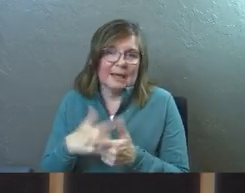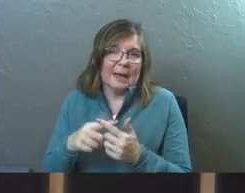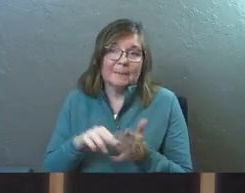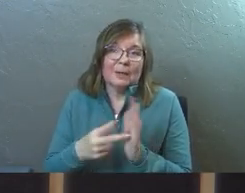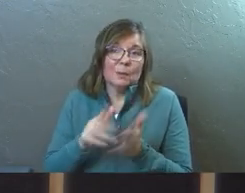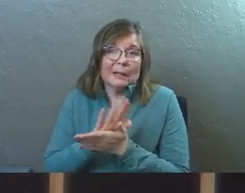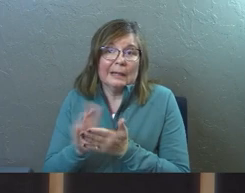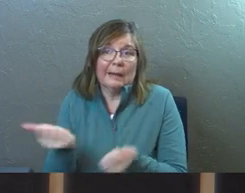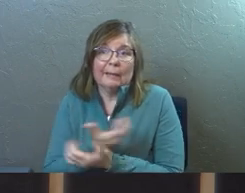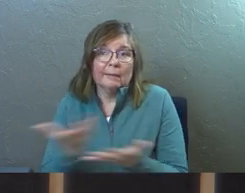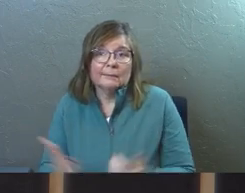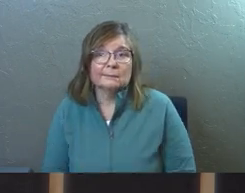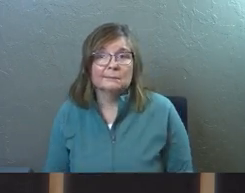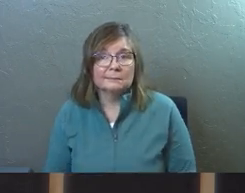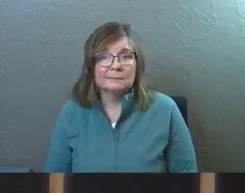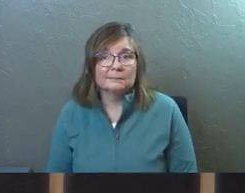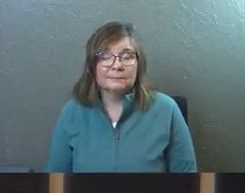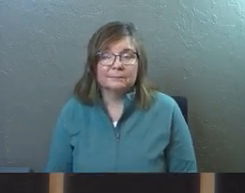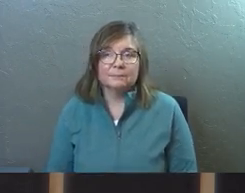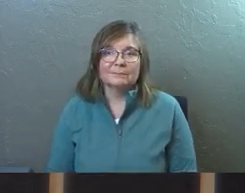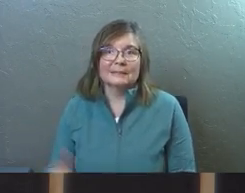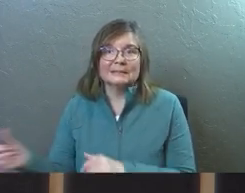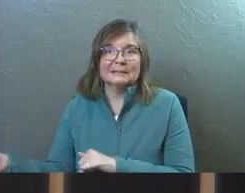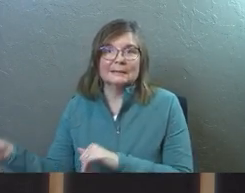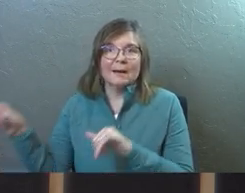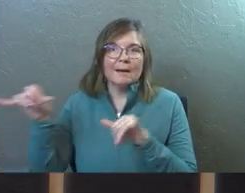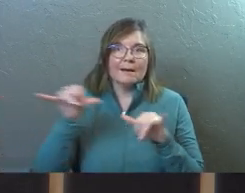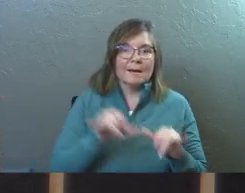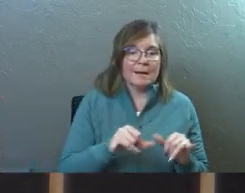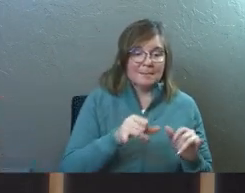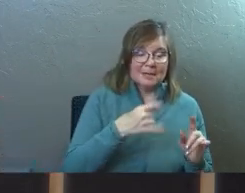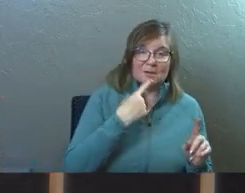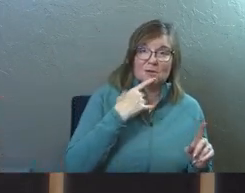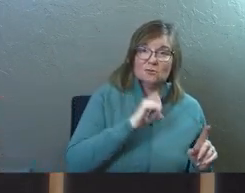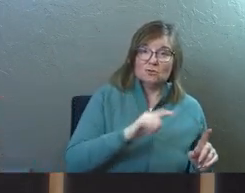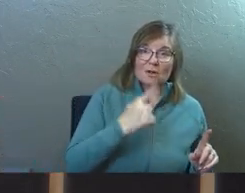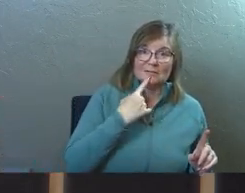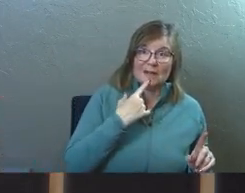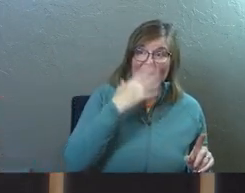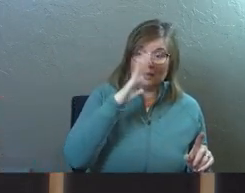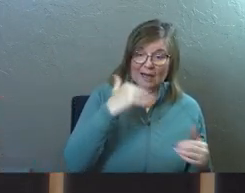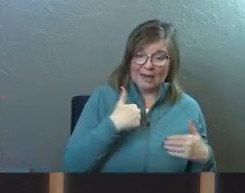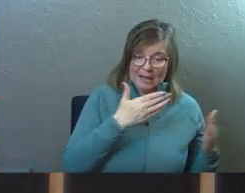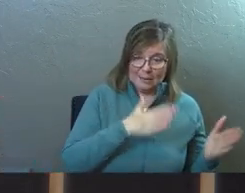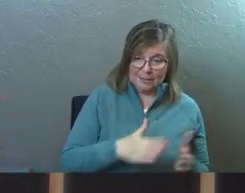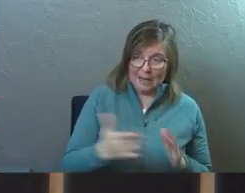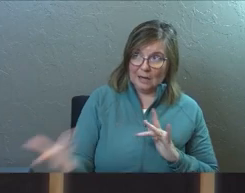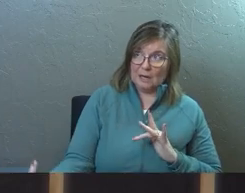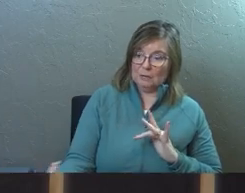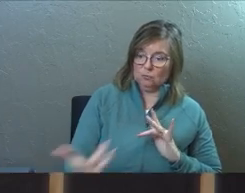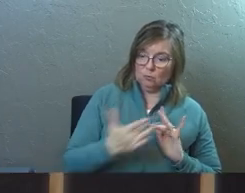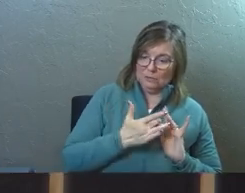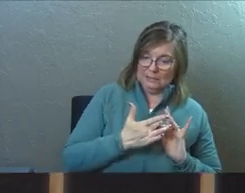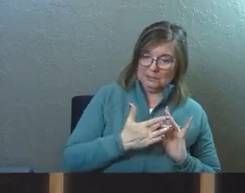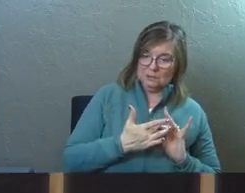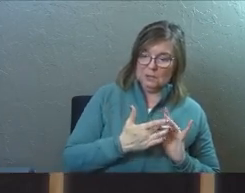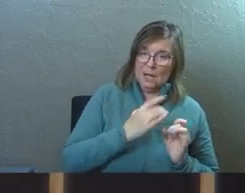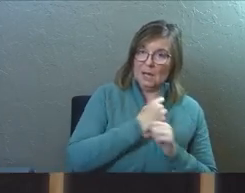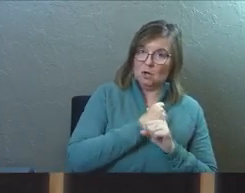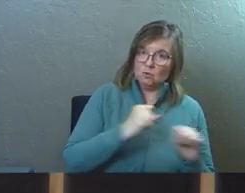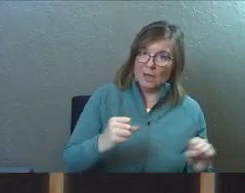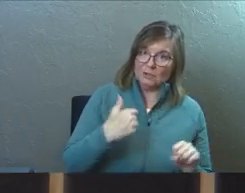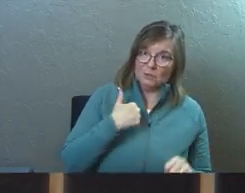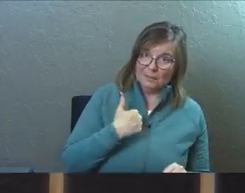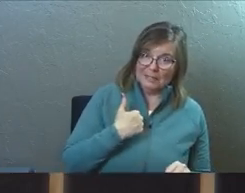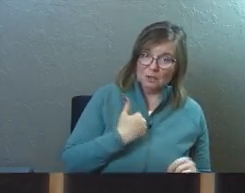can clean anybody. And Saul said, God had a plan here, and he reached out and he rescued me in order to prove to the world